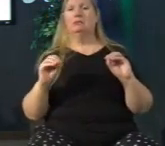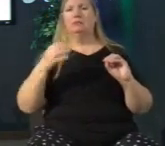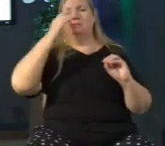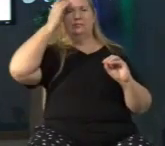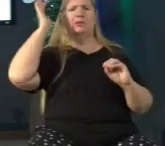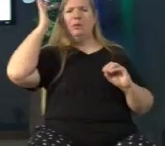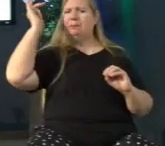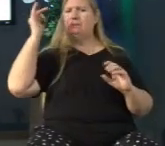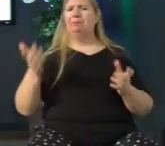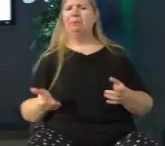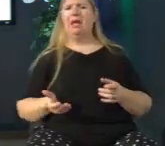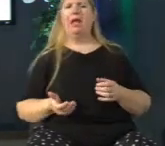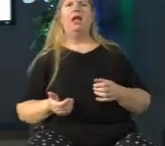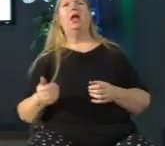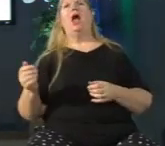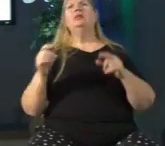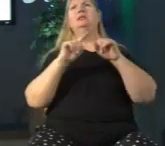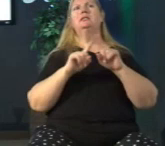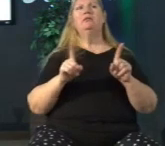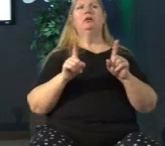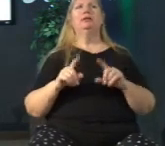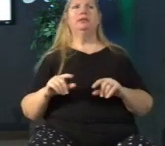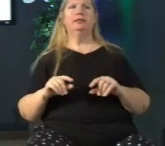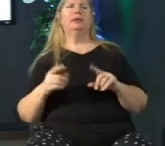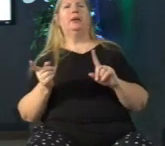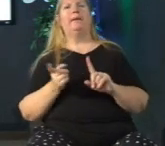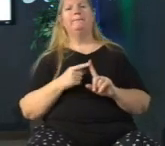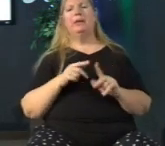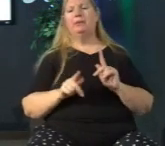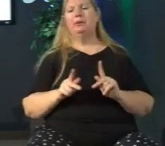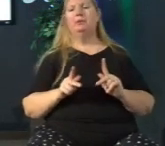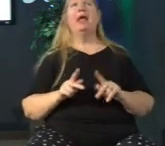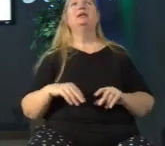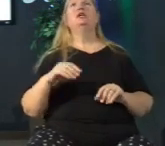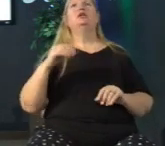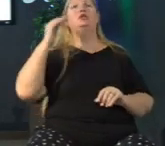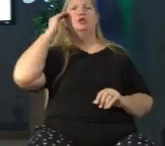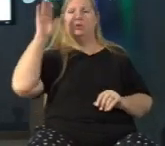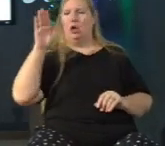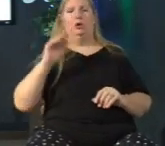but the difference between us and those people who do not know who Jesus is